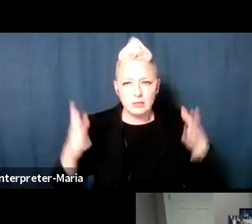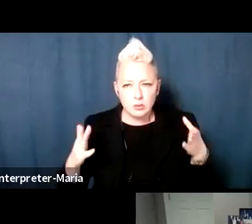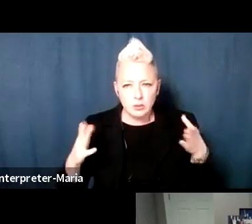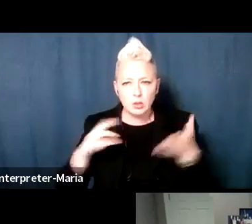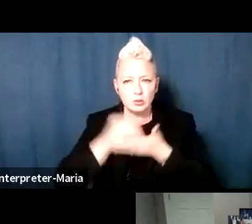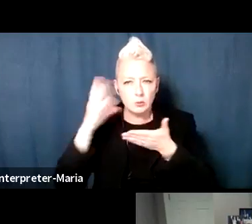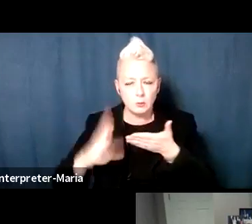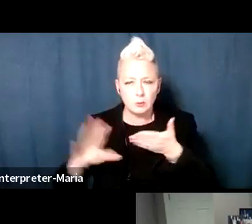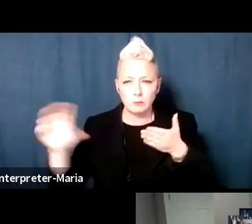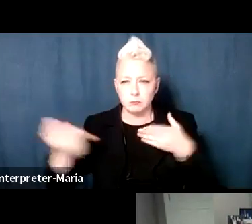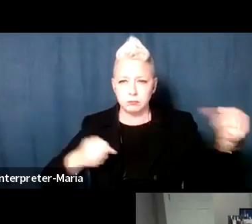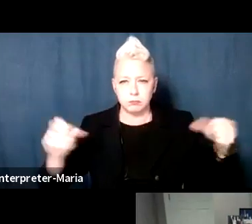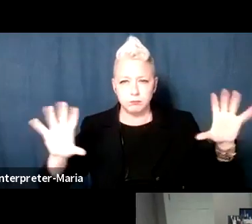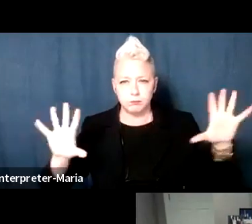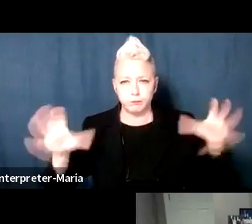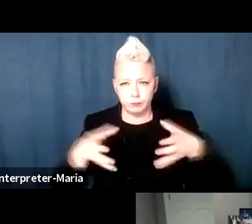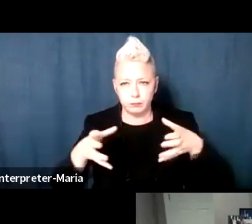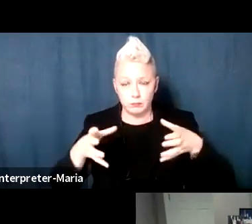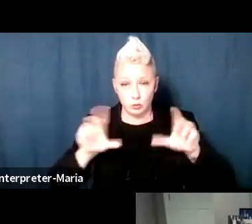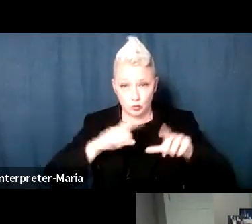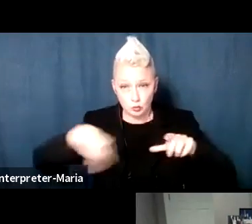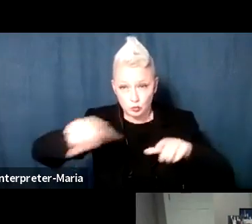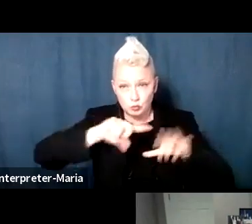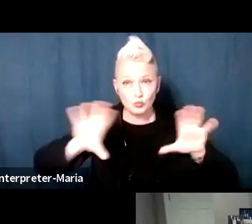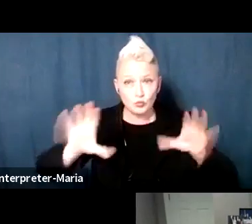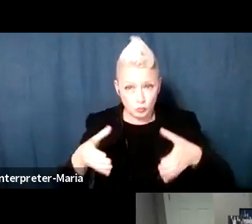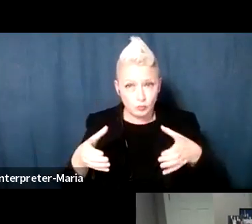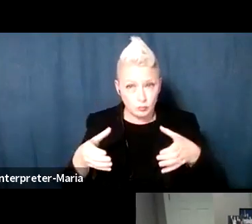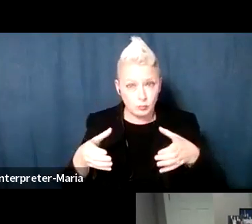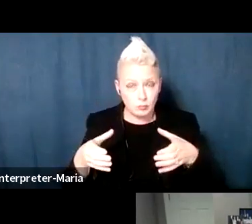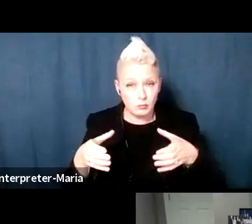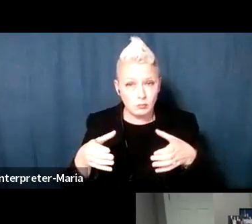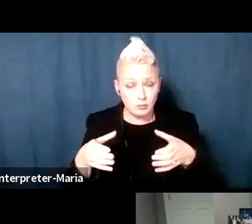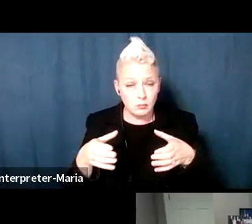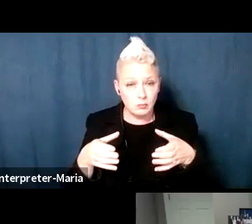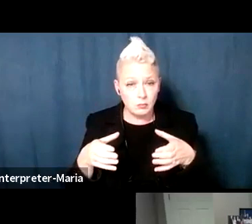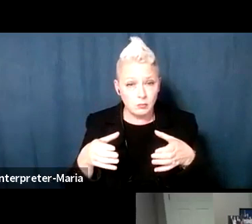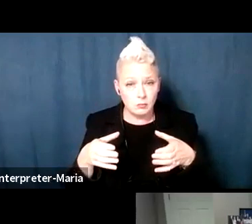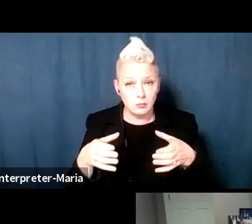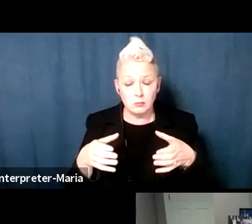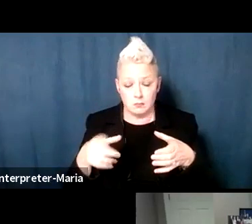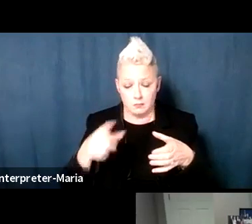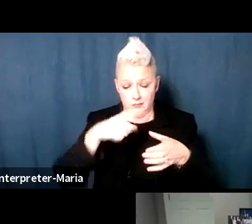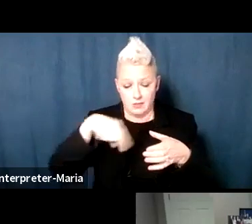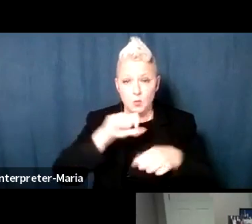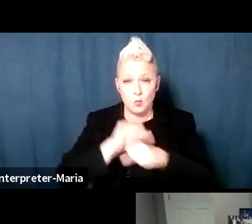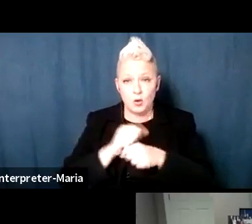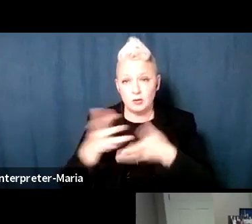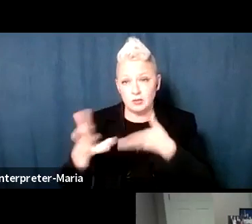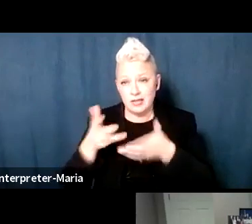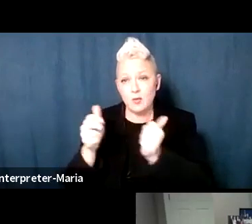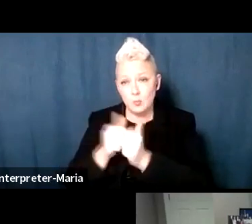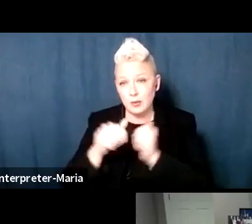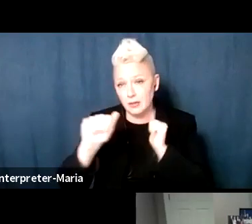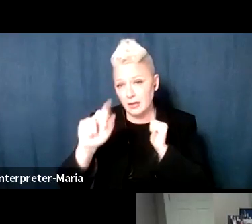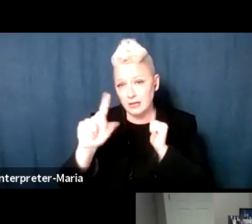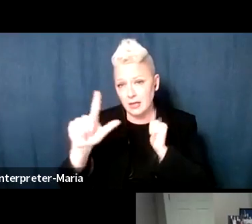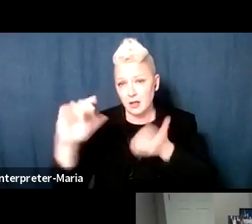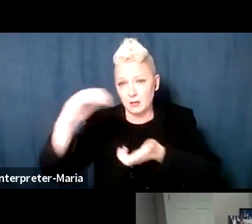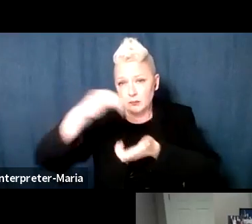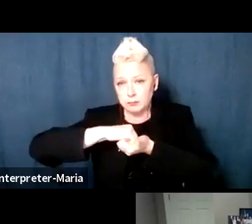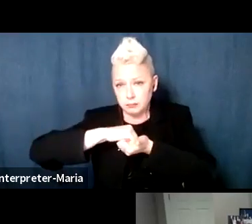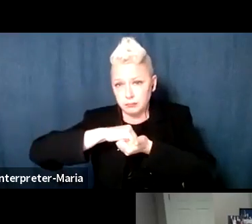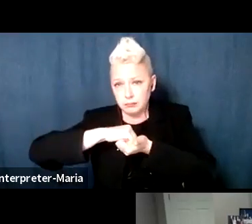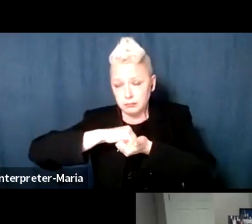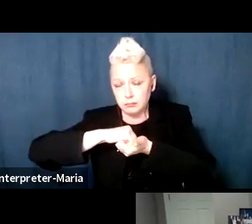students, form a group of people who will work together with ADL to put together